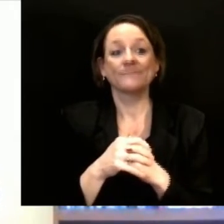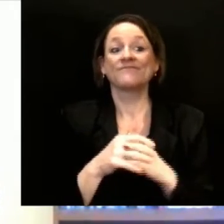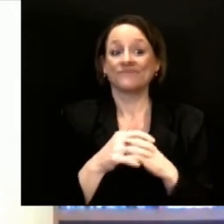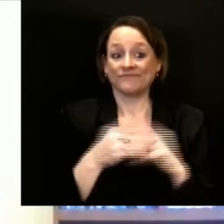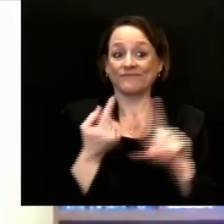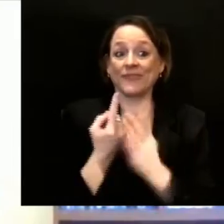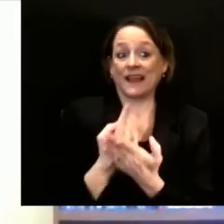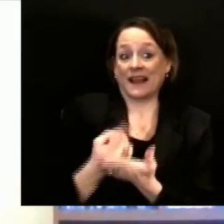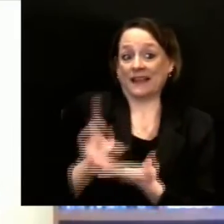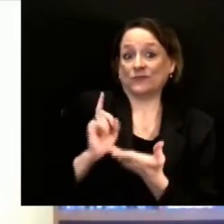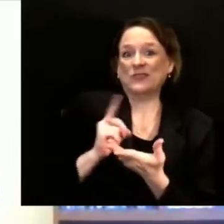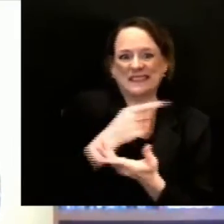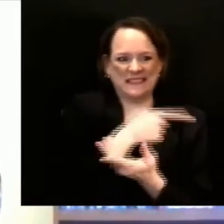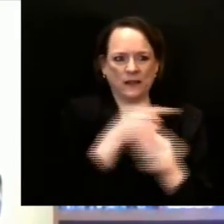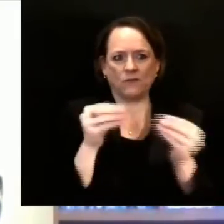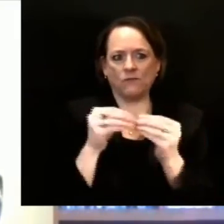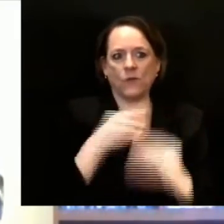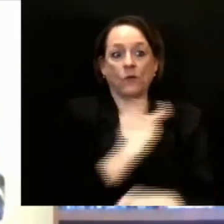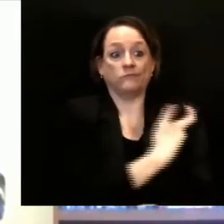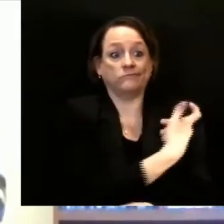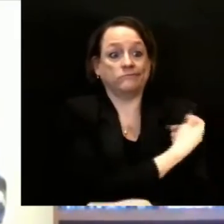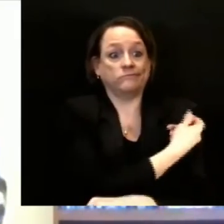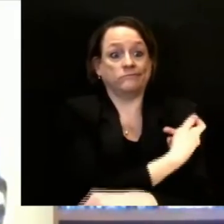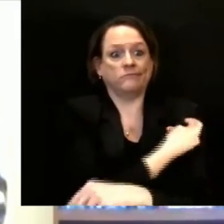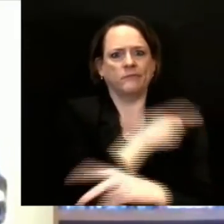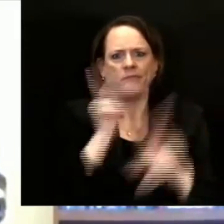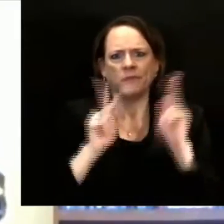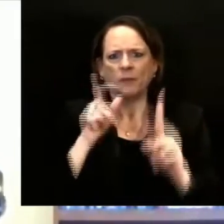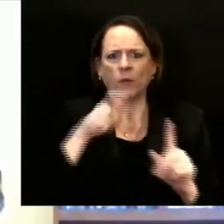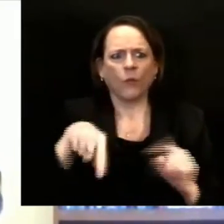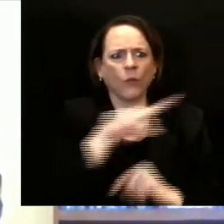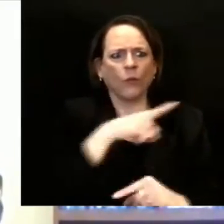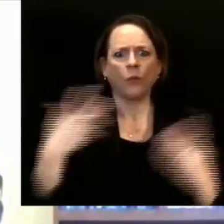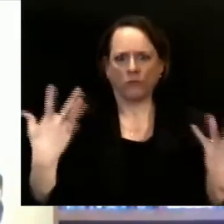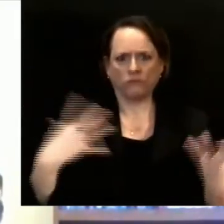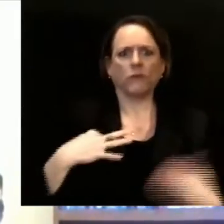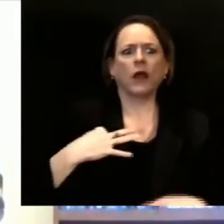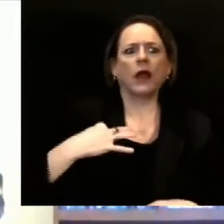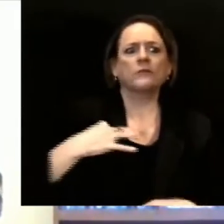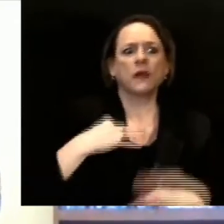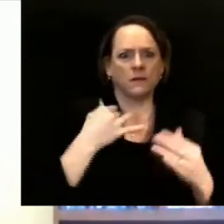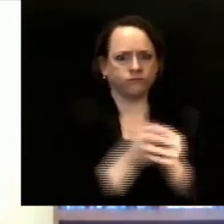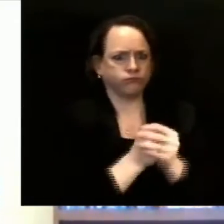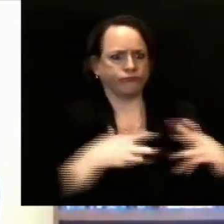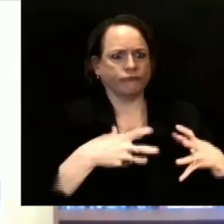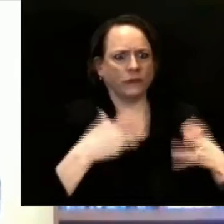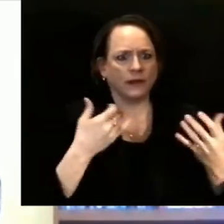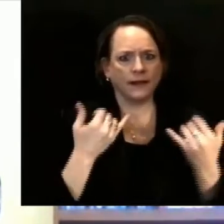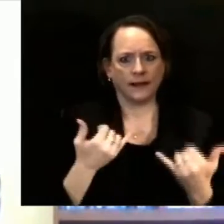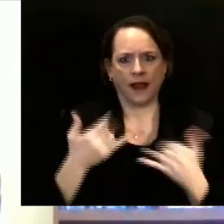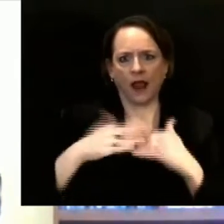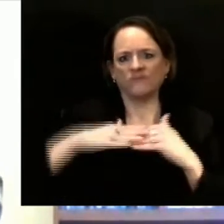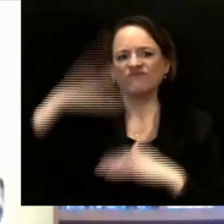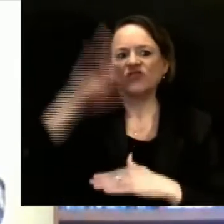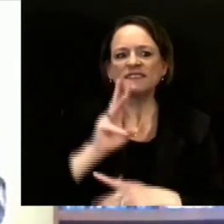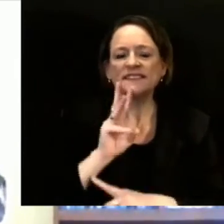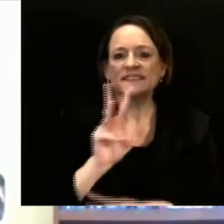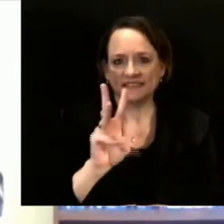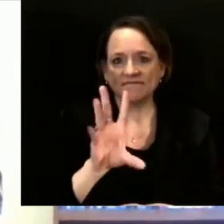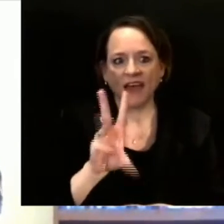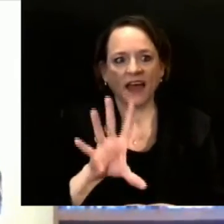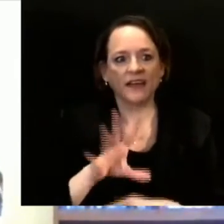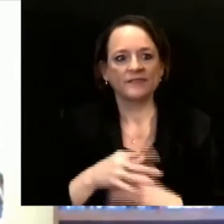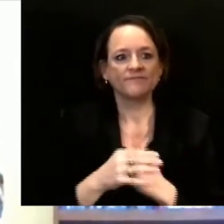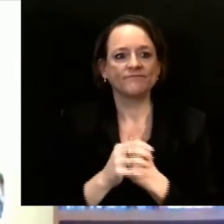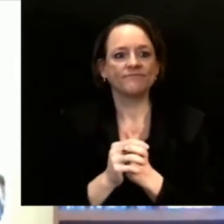eligibility to include Wisconsinites age 65 and older. Vaccinations have started for this